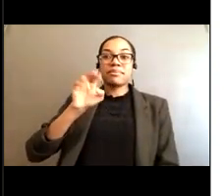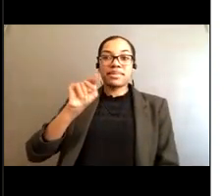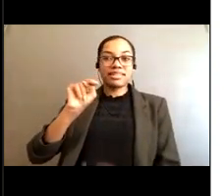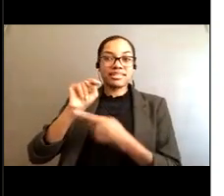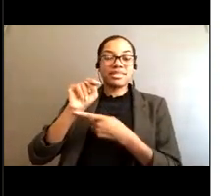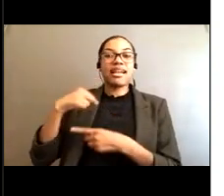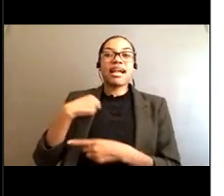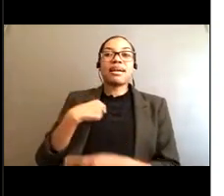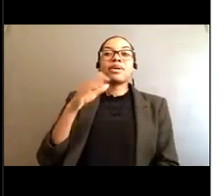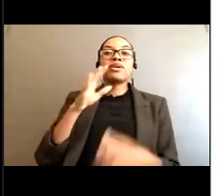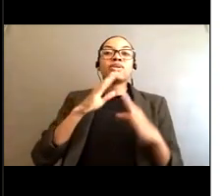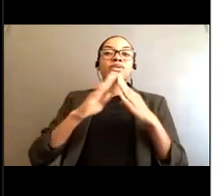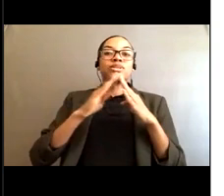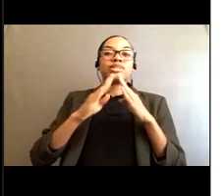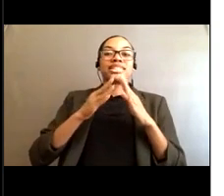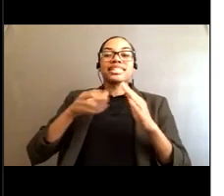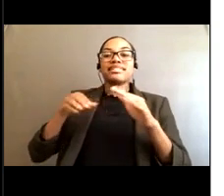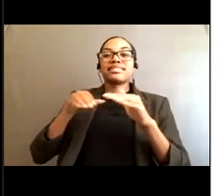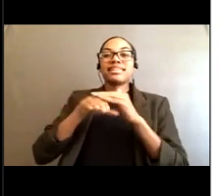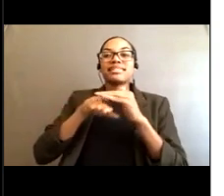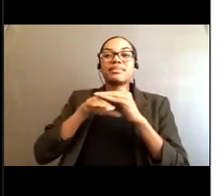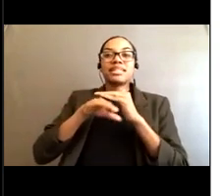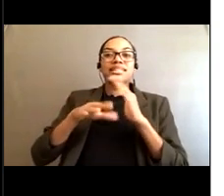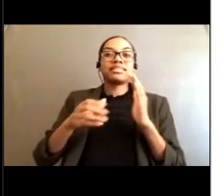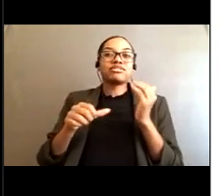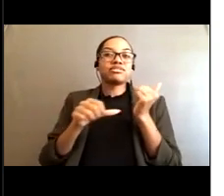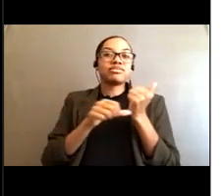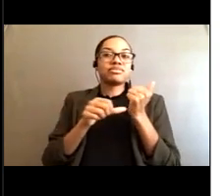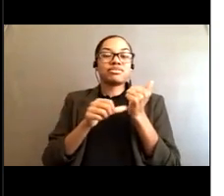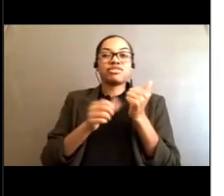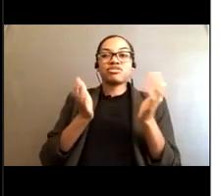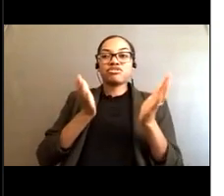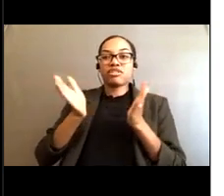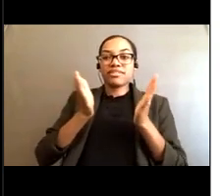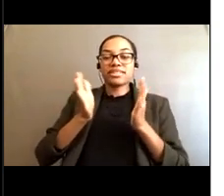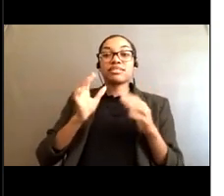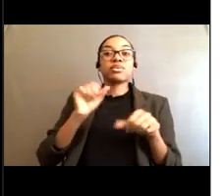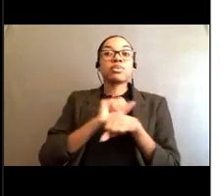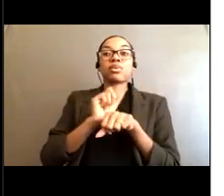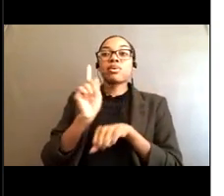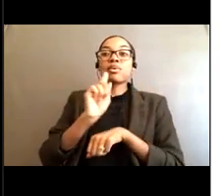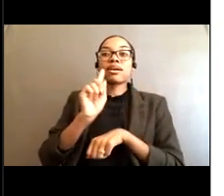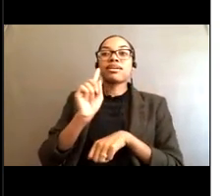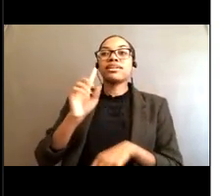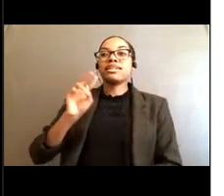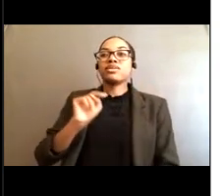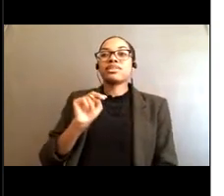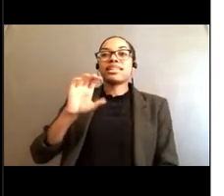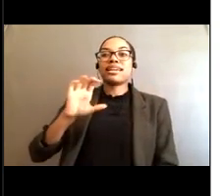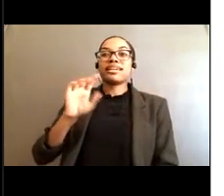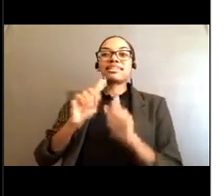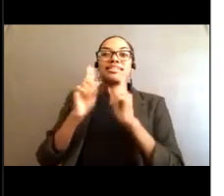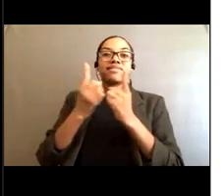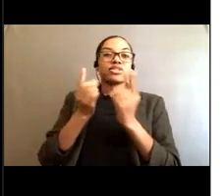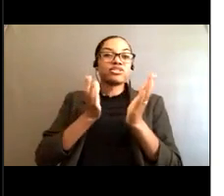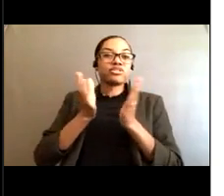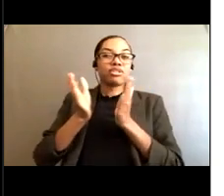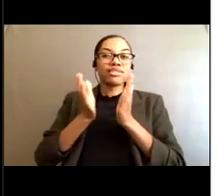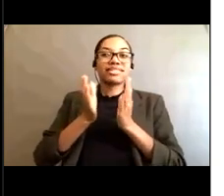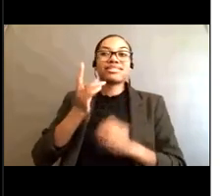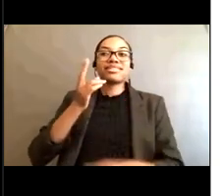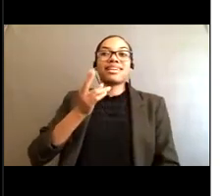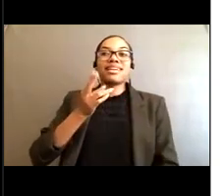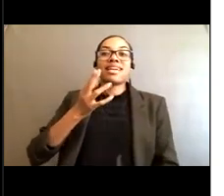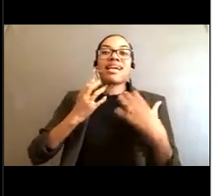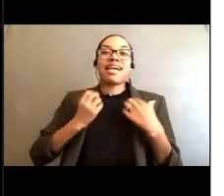Specialist with the North Carolina Division of Services for Deaf and Hard of Hearing. And our office here in Wilmington,